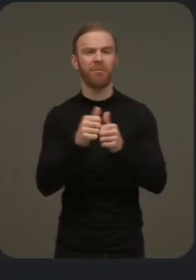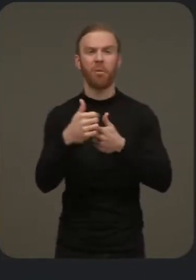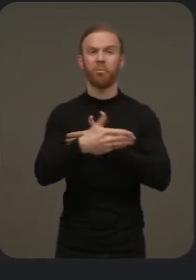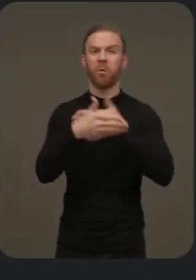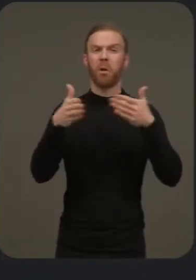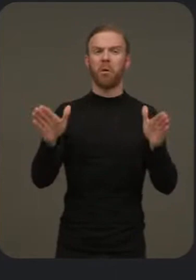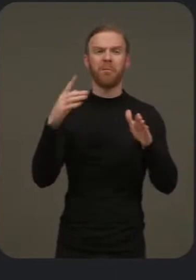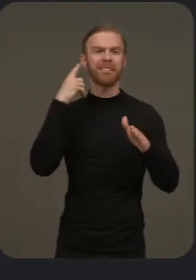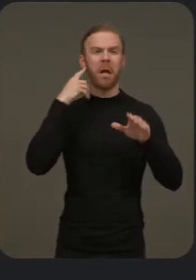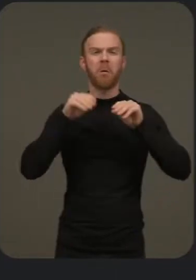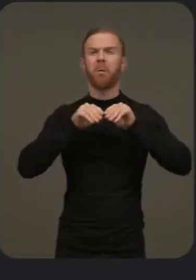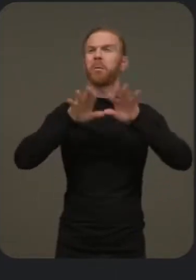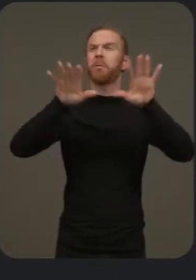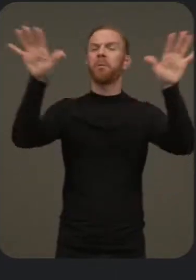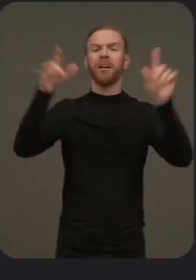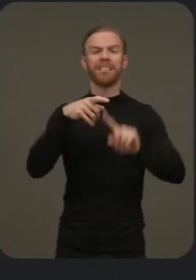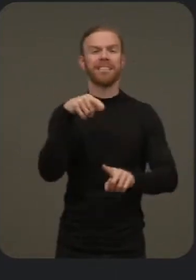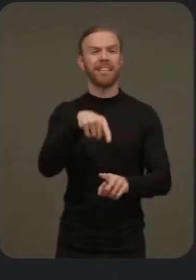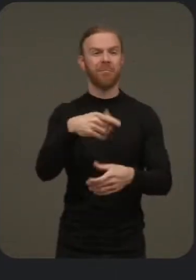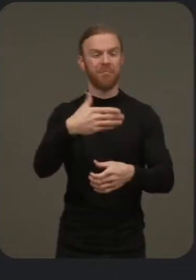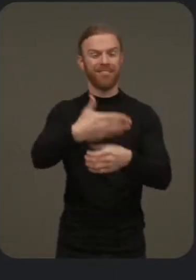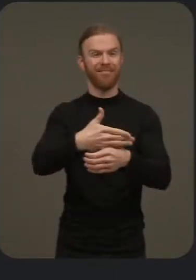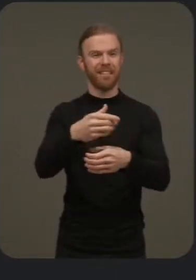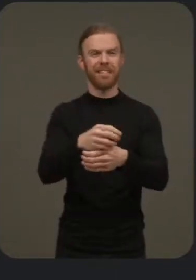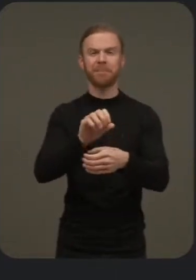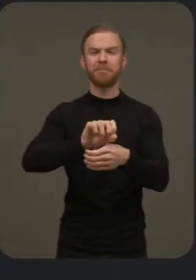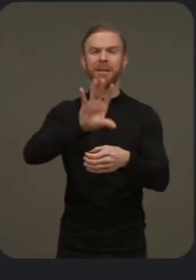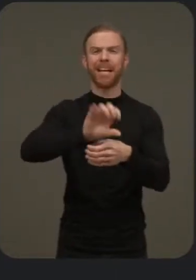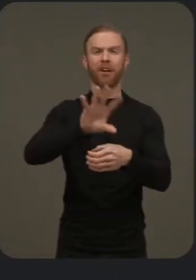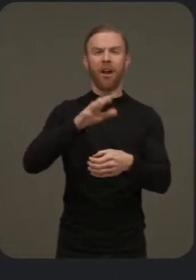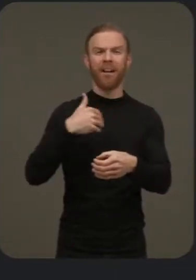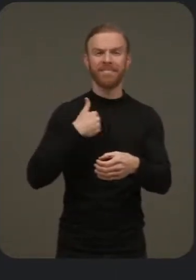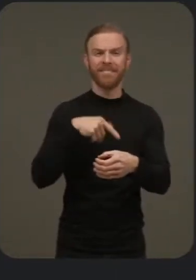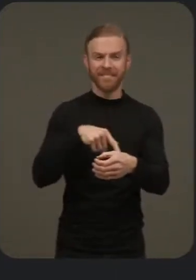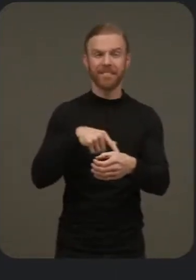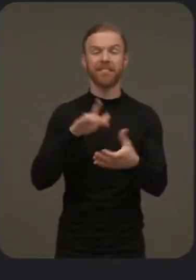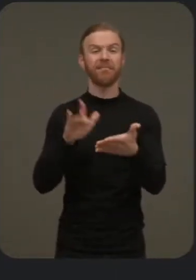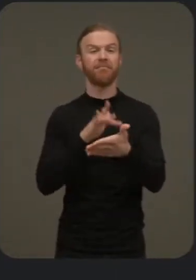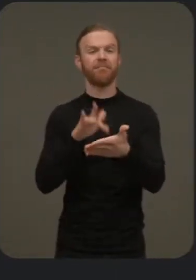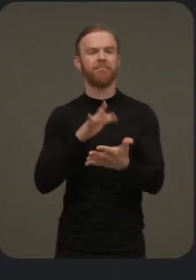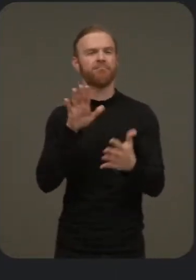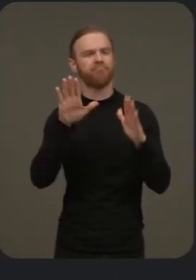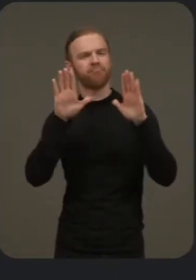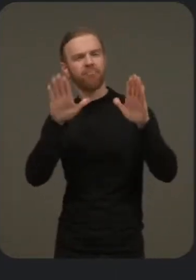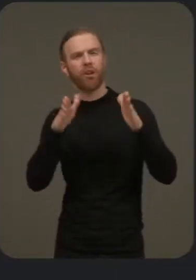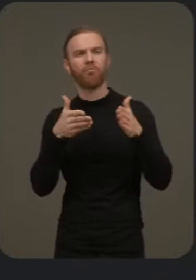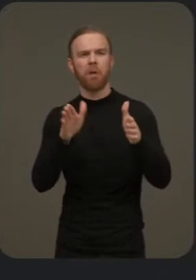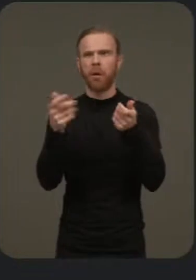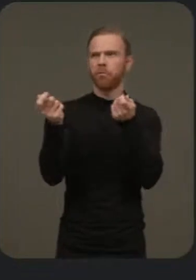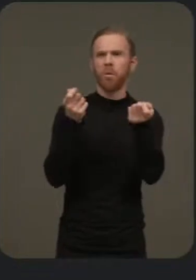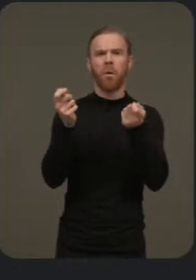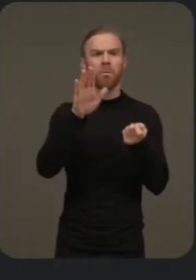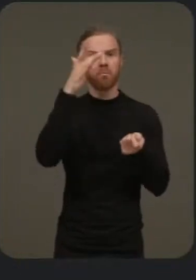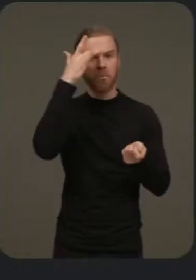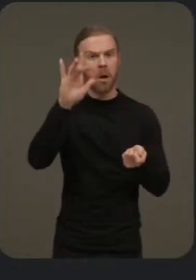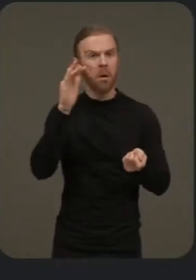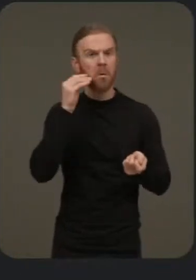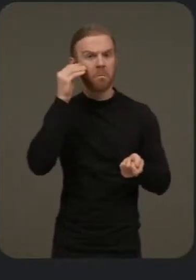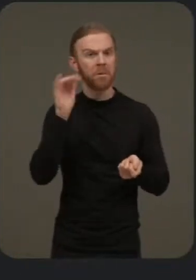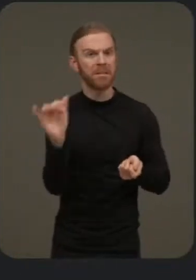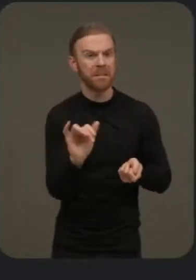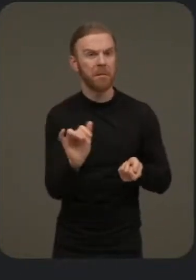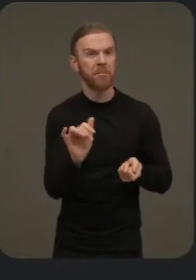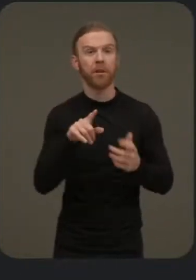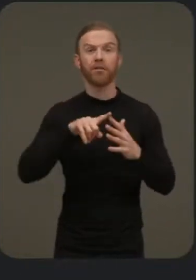the charging speaker dock. Pixel Tablet is also the ultimate way to control your smart home. And that